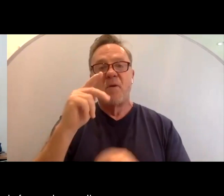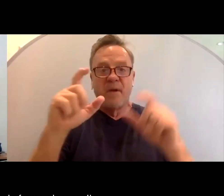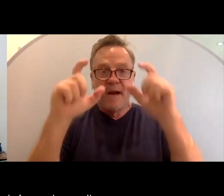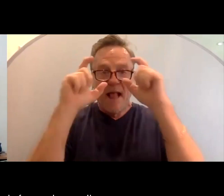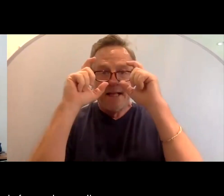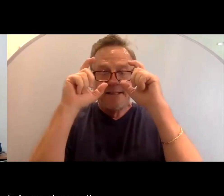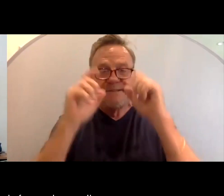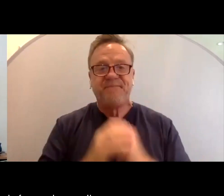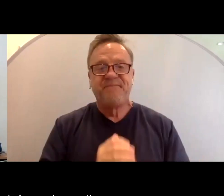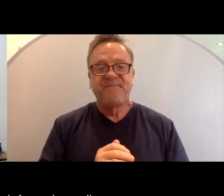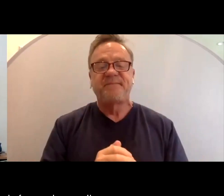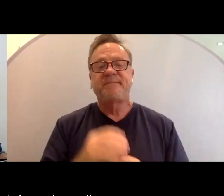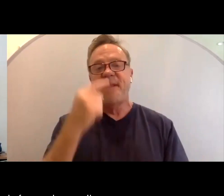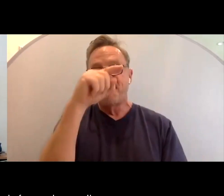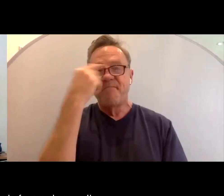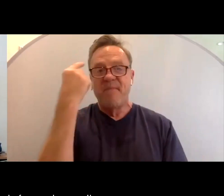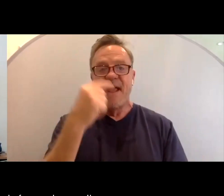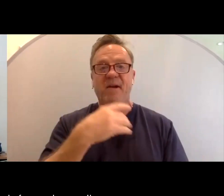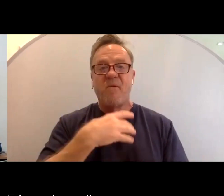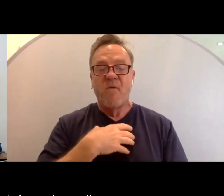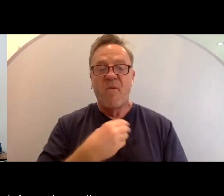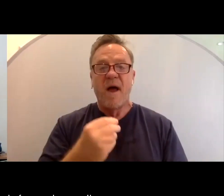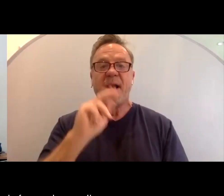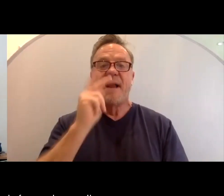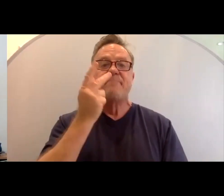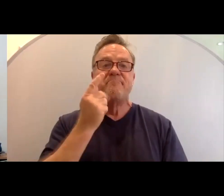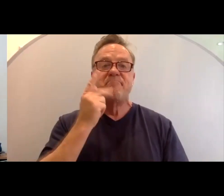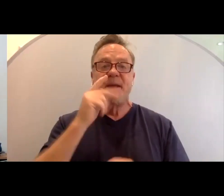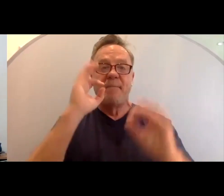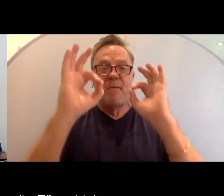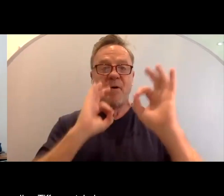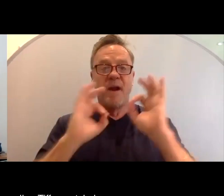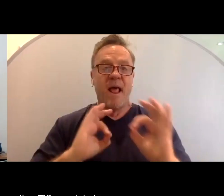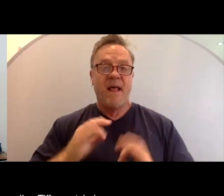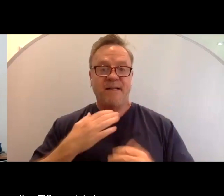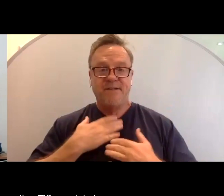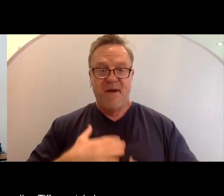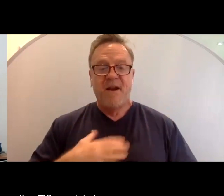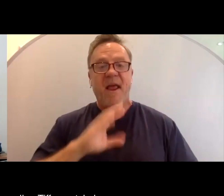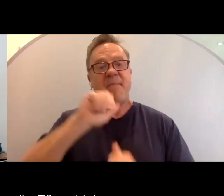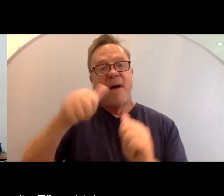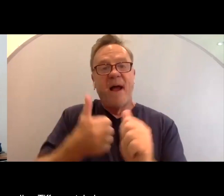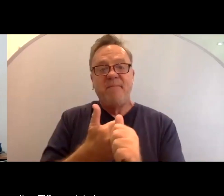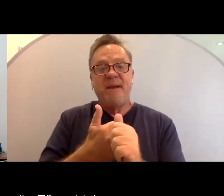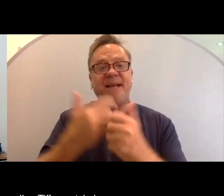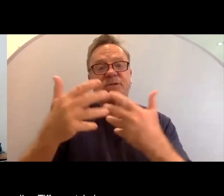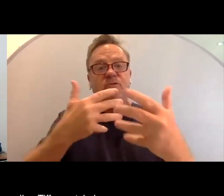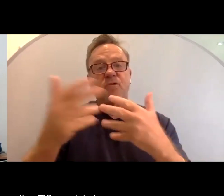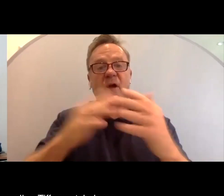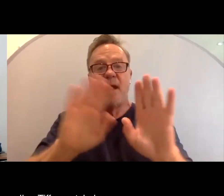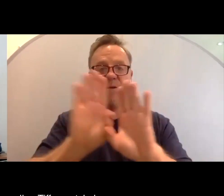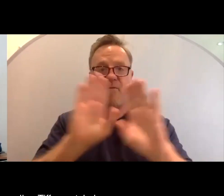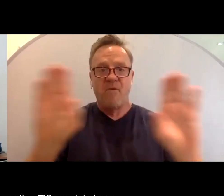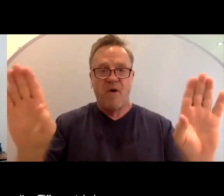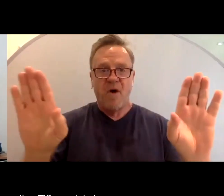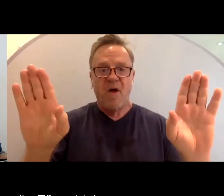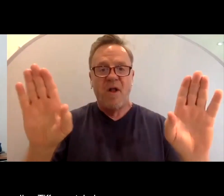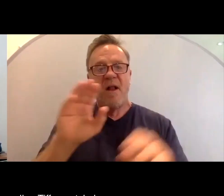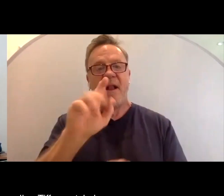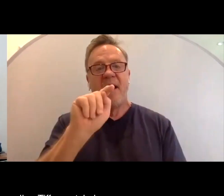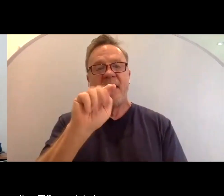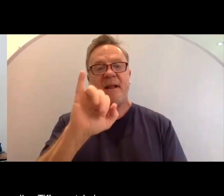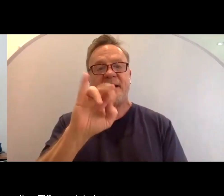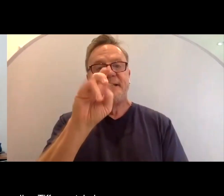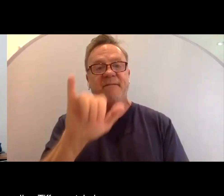I'm wearing a black, white, and pink polka-dot sweater, and behind me is a gray wall, a Tiffany-style